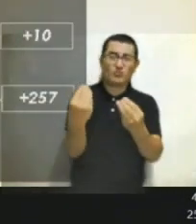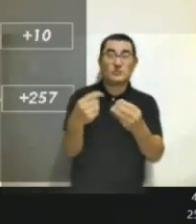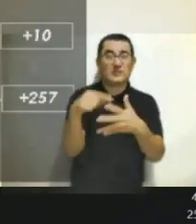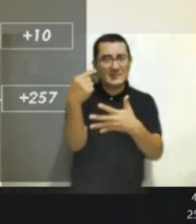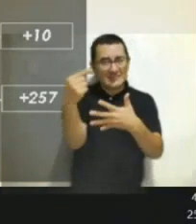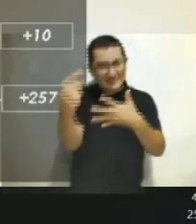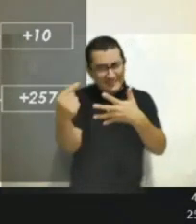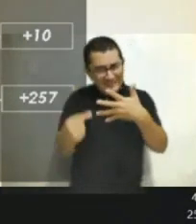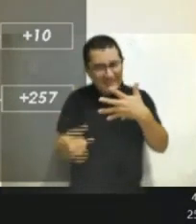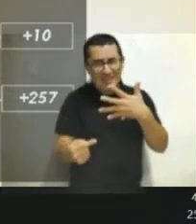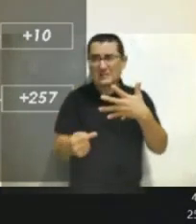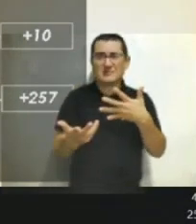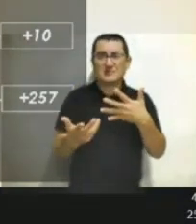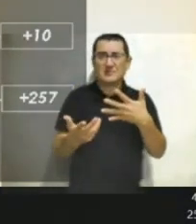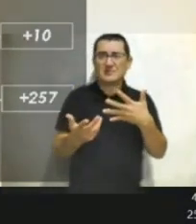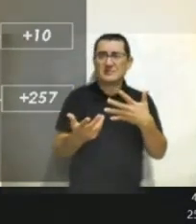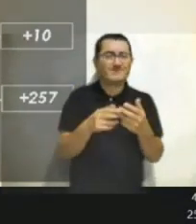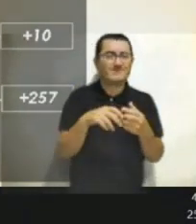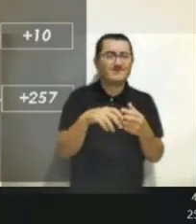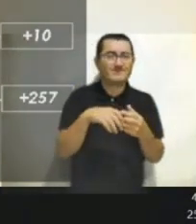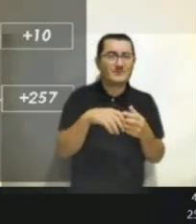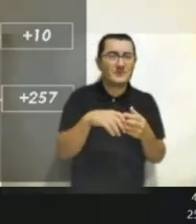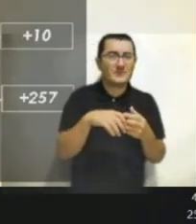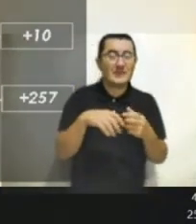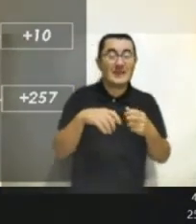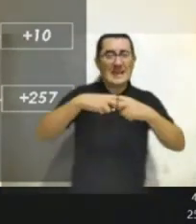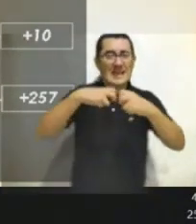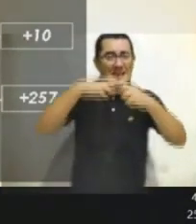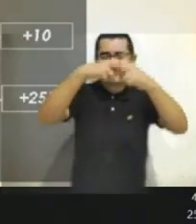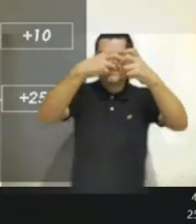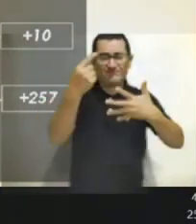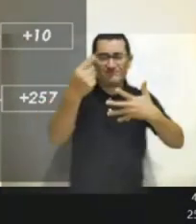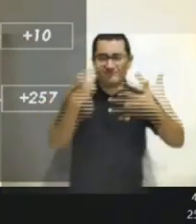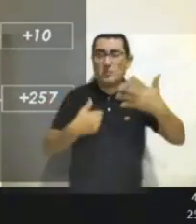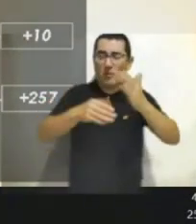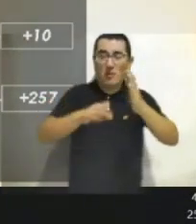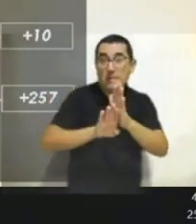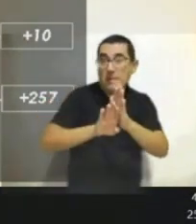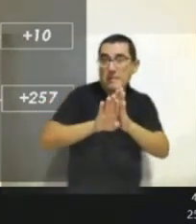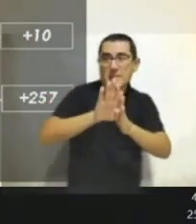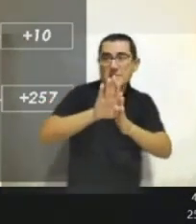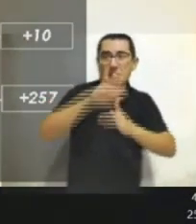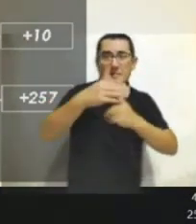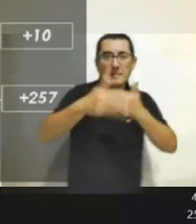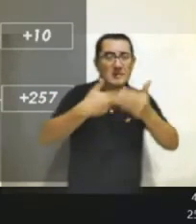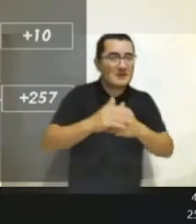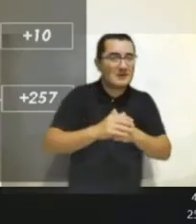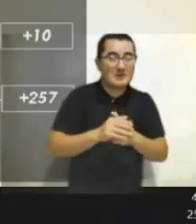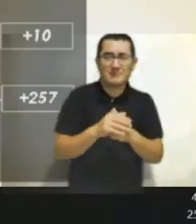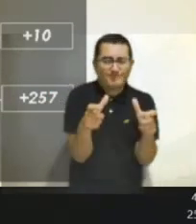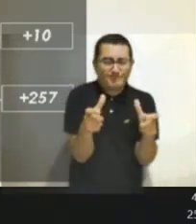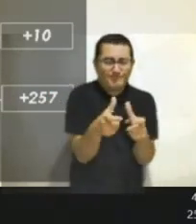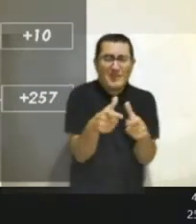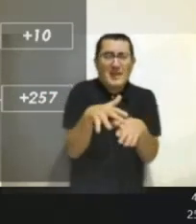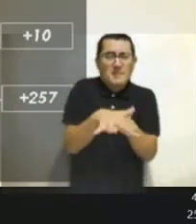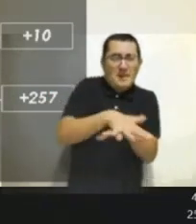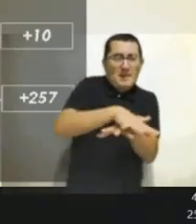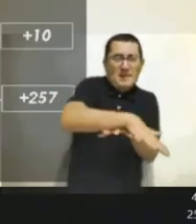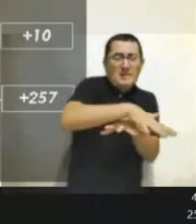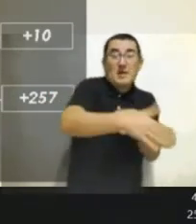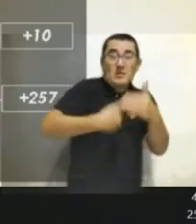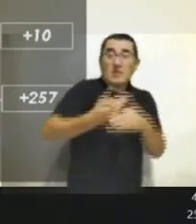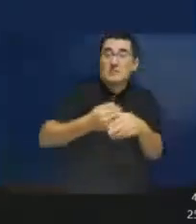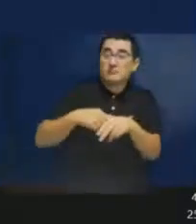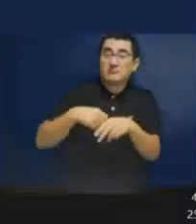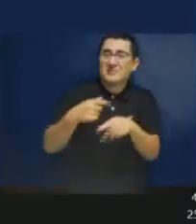then we have a lot of challenges. We have electric vehicles. Now with the advanced generation, we're creating micro networks